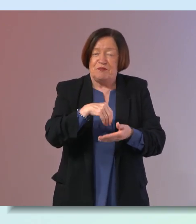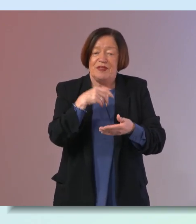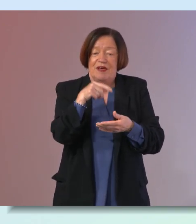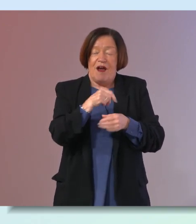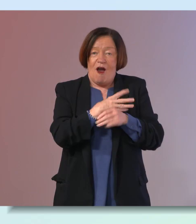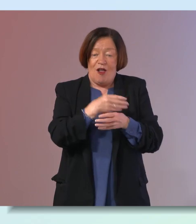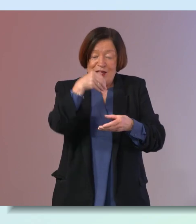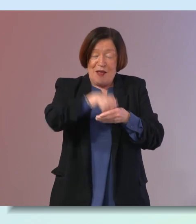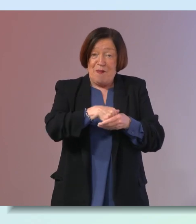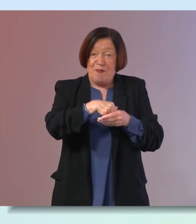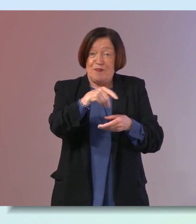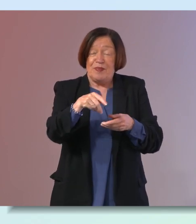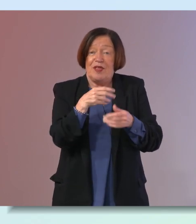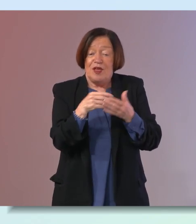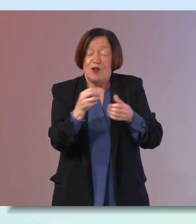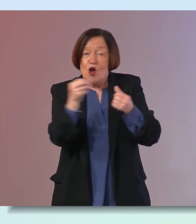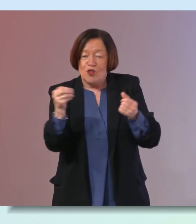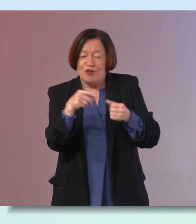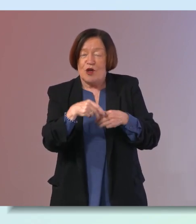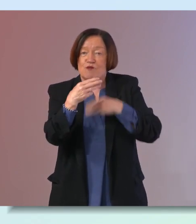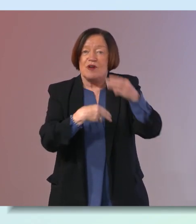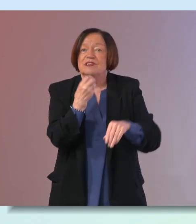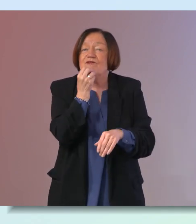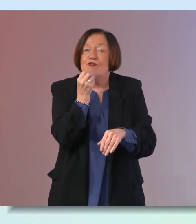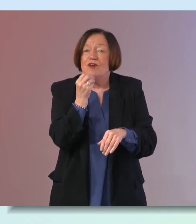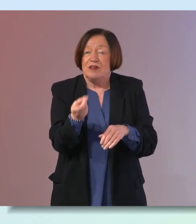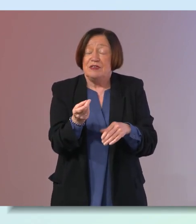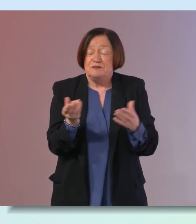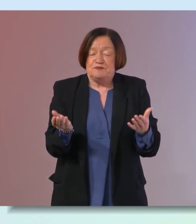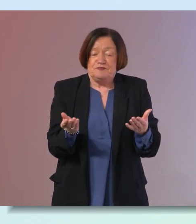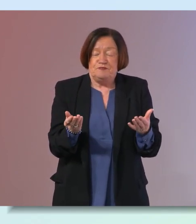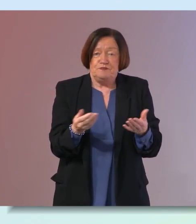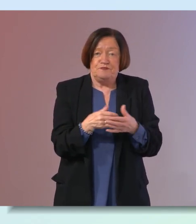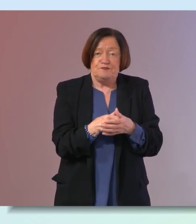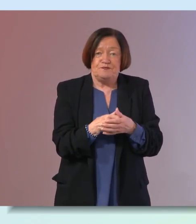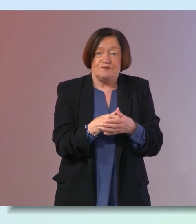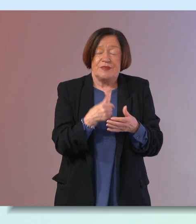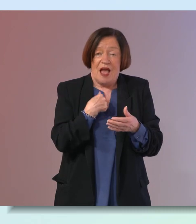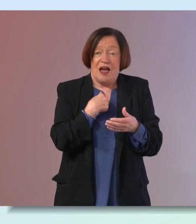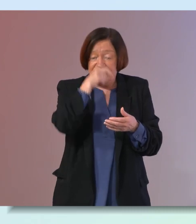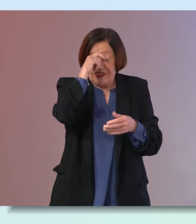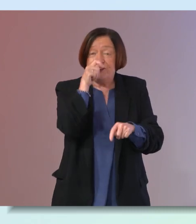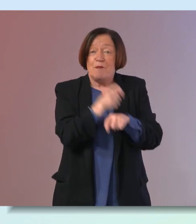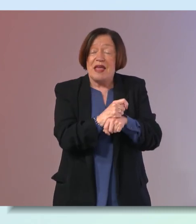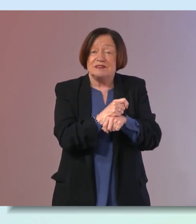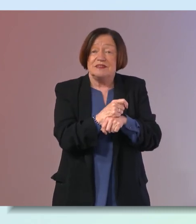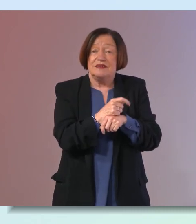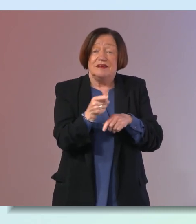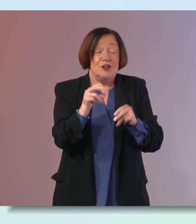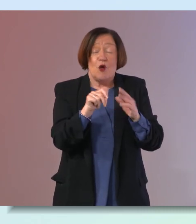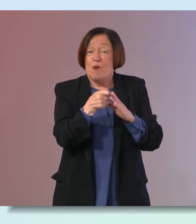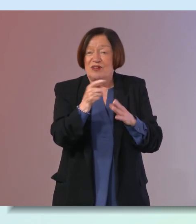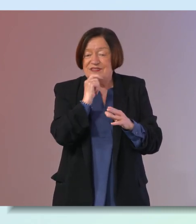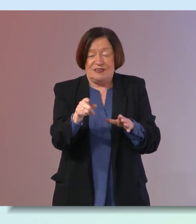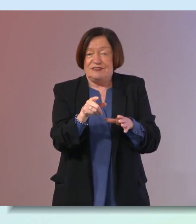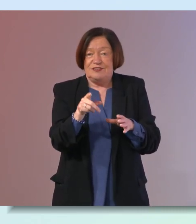packaged ultra processed foods what we call them sometimes um i actually think the best you know there's no point in saying